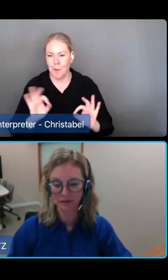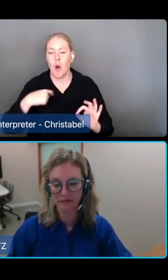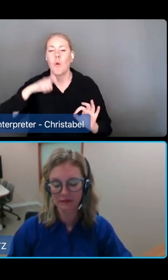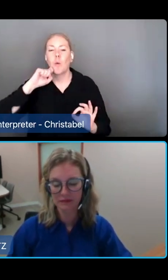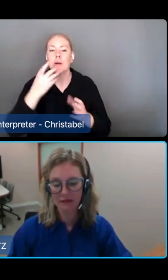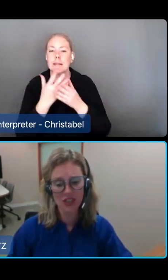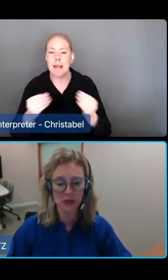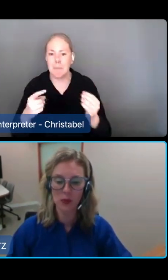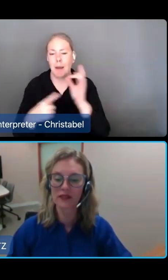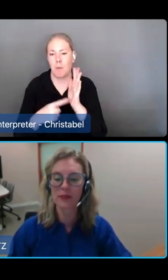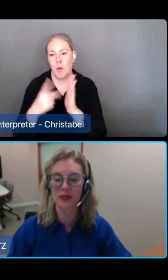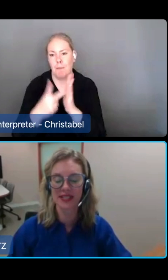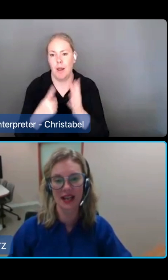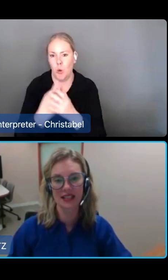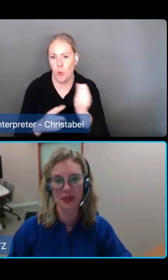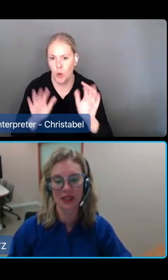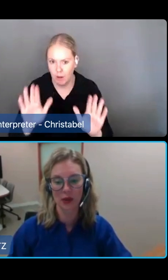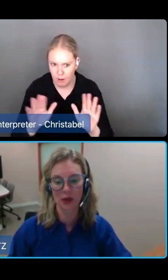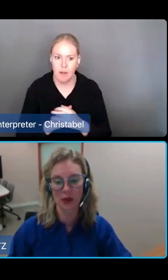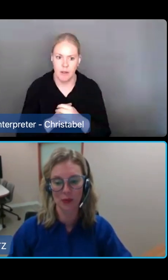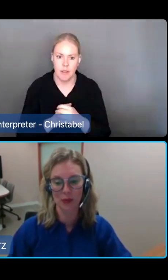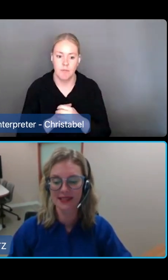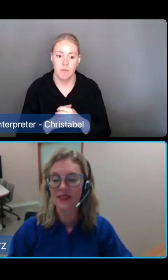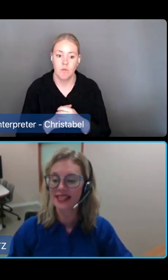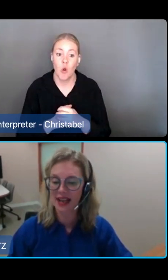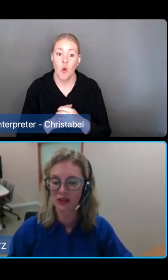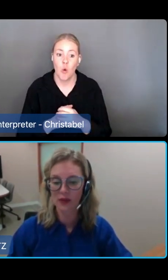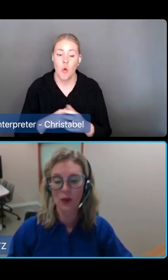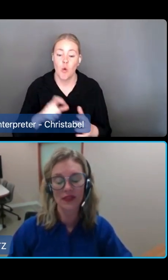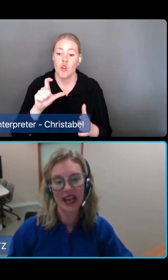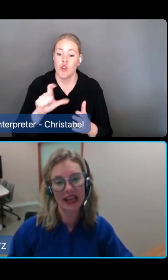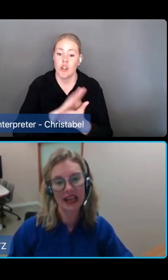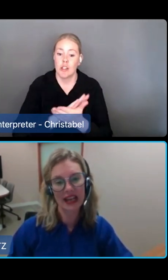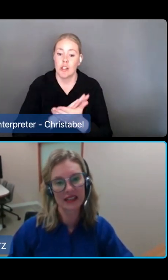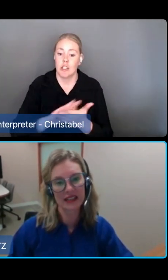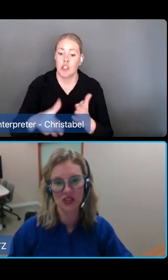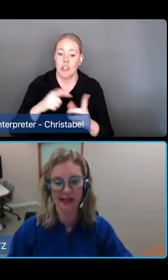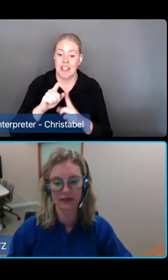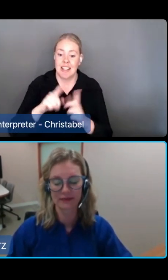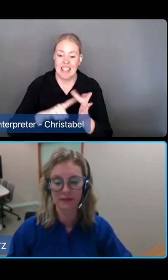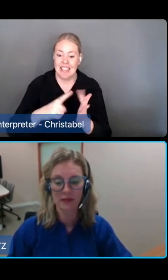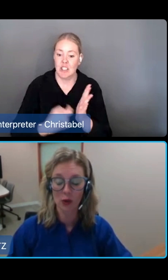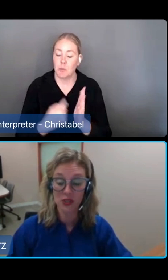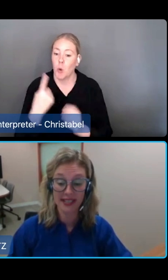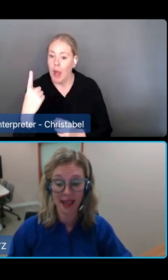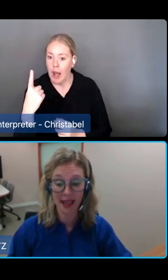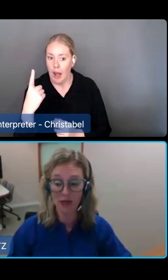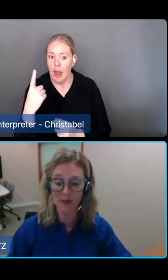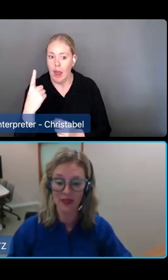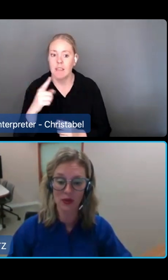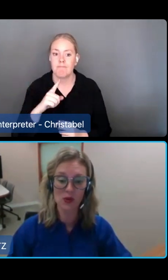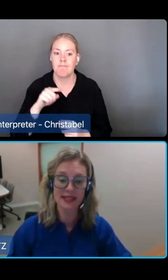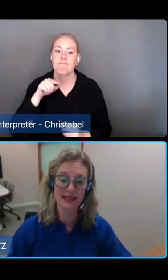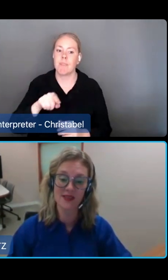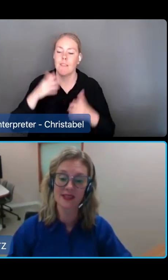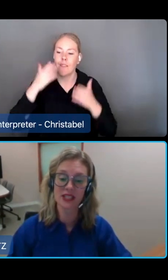you. Chapter one of the bill starts with the objects. These outline what the act is trying to achieve. Objects can be